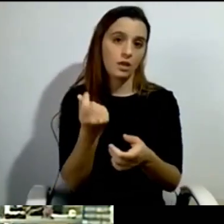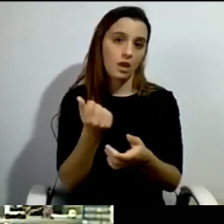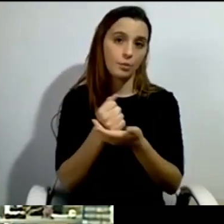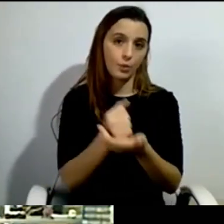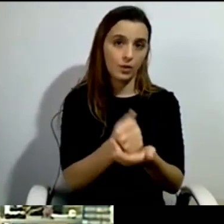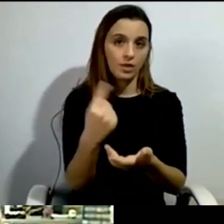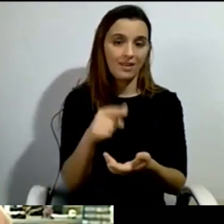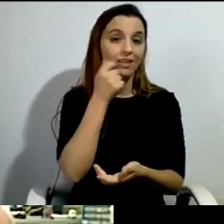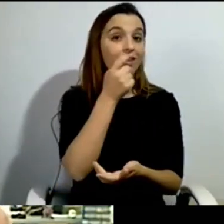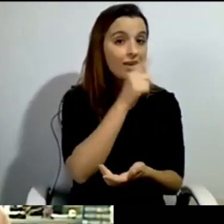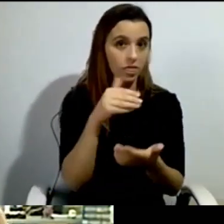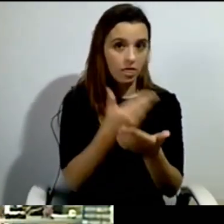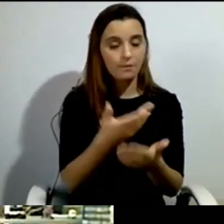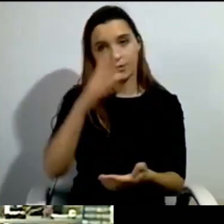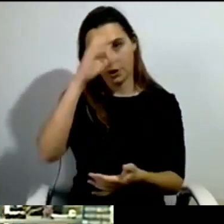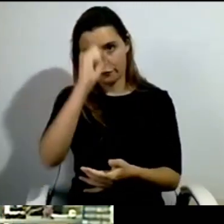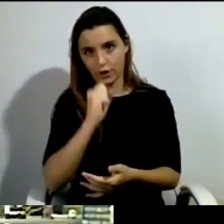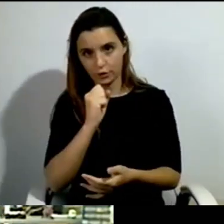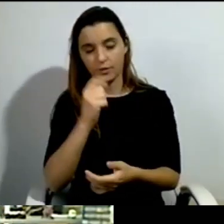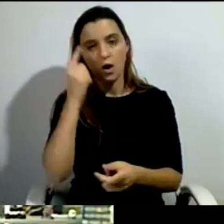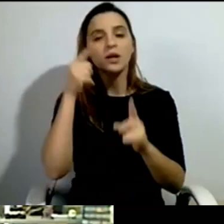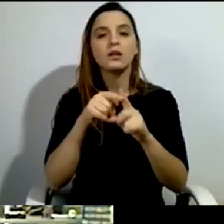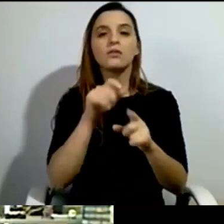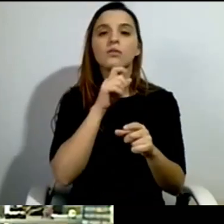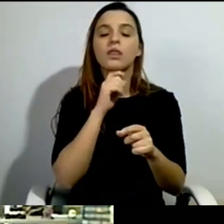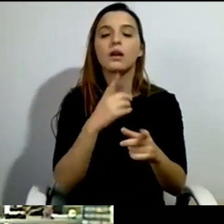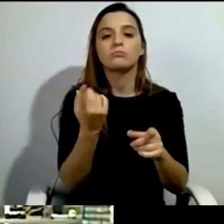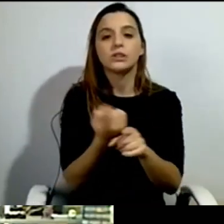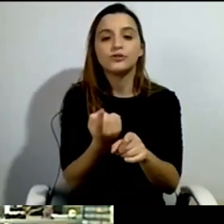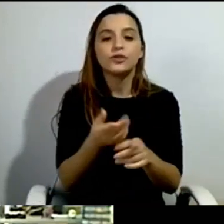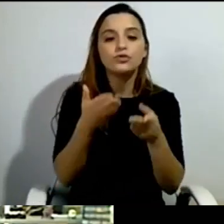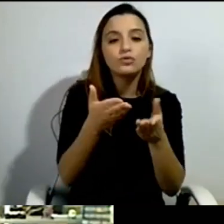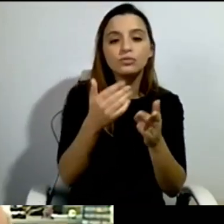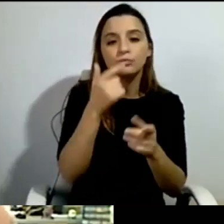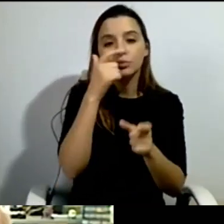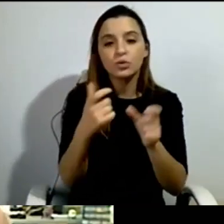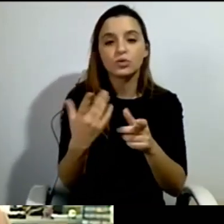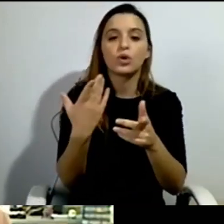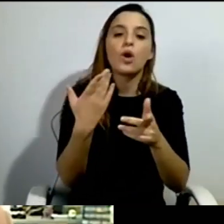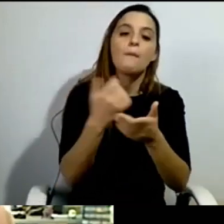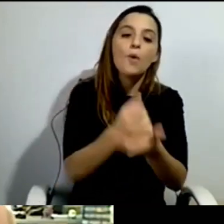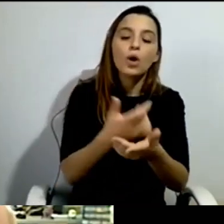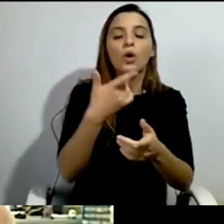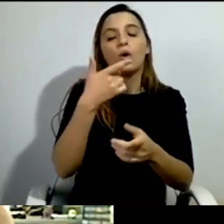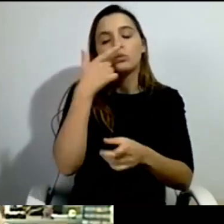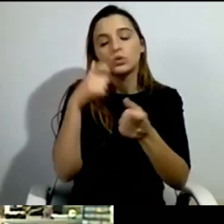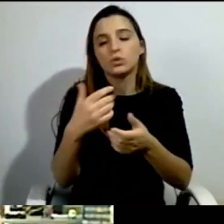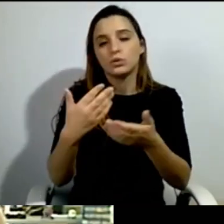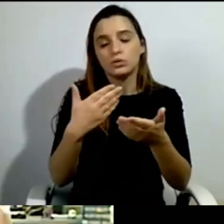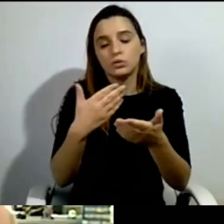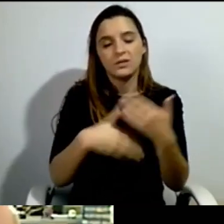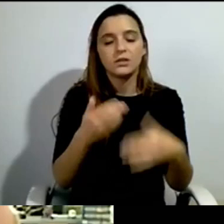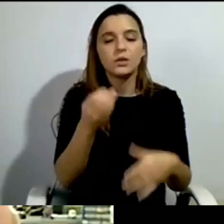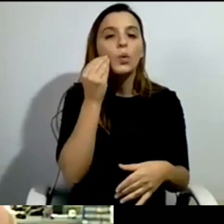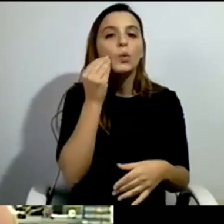by demand. So, that means that if disabled people would come to them, they would check if they are eligible,